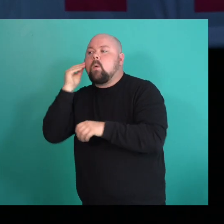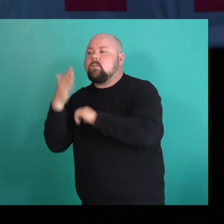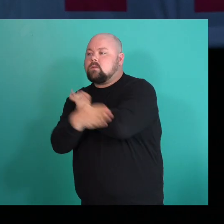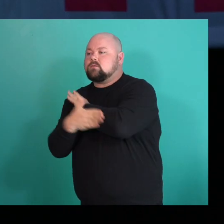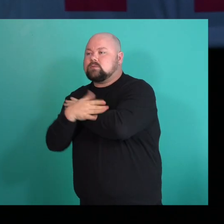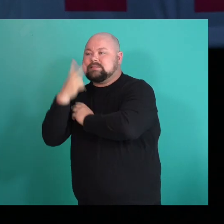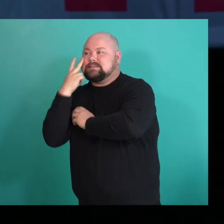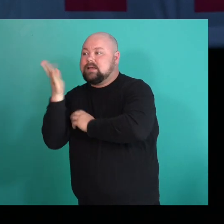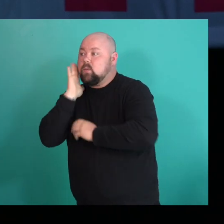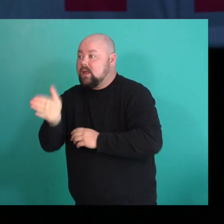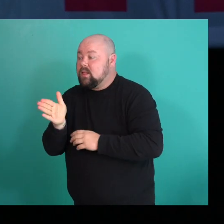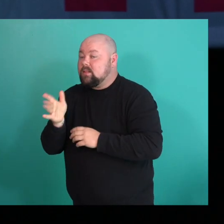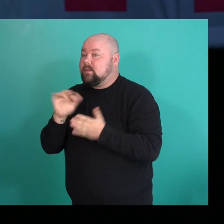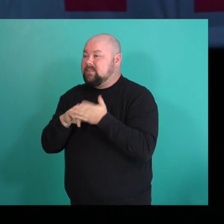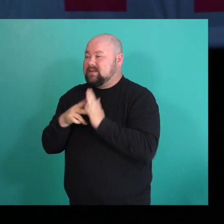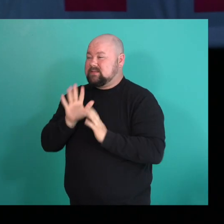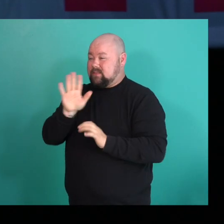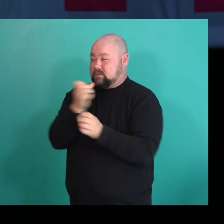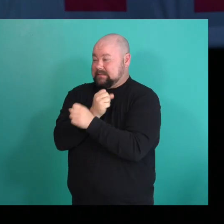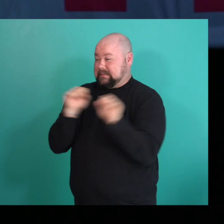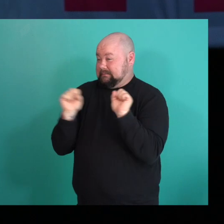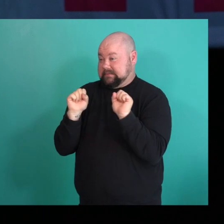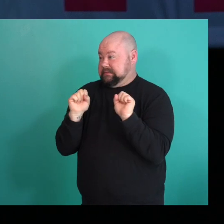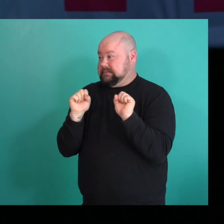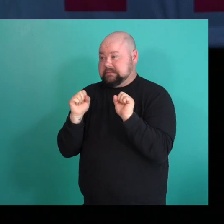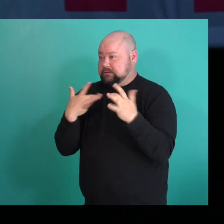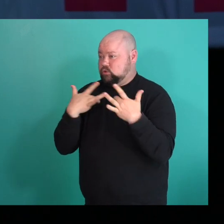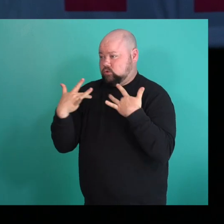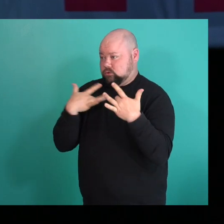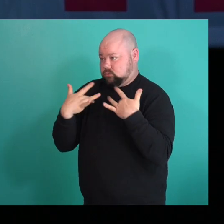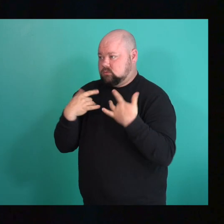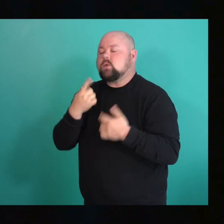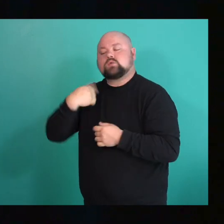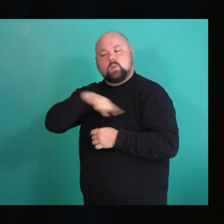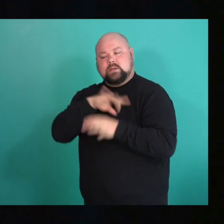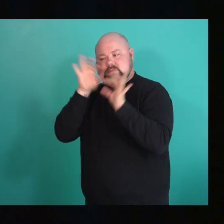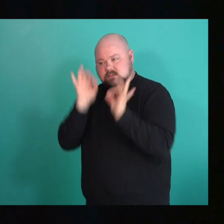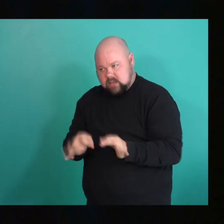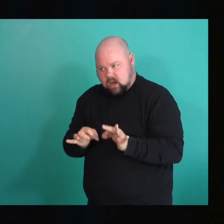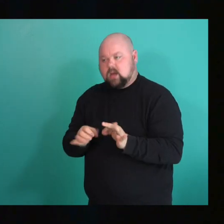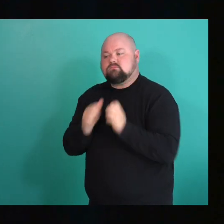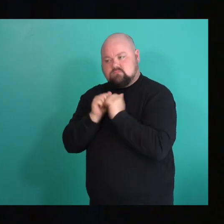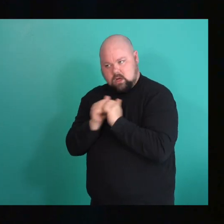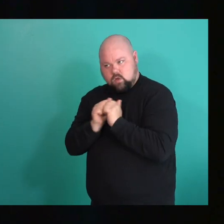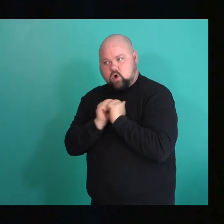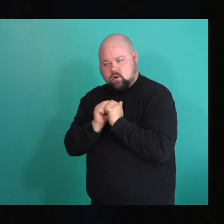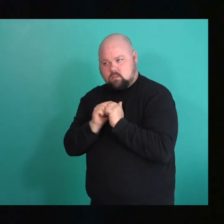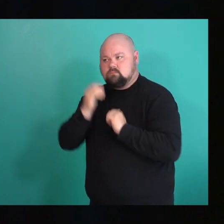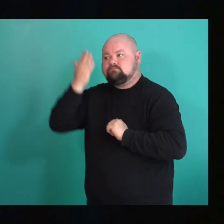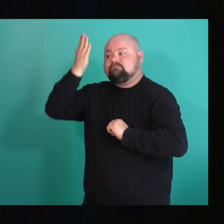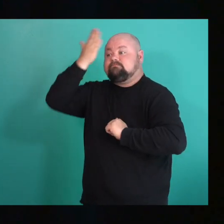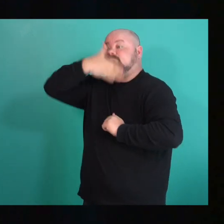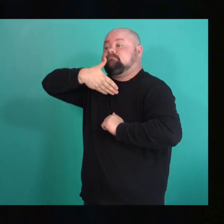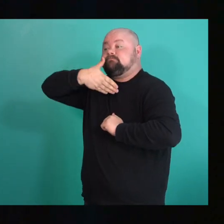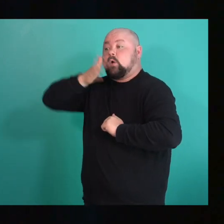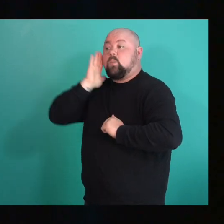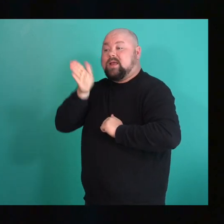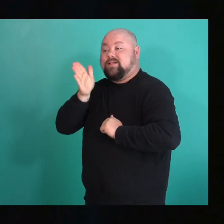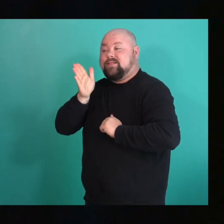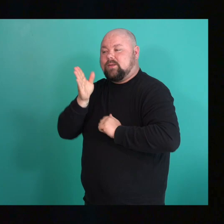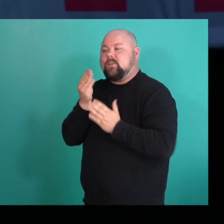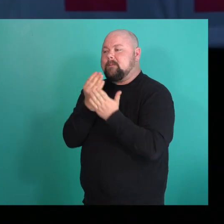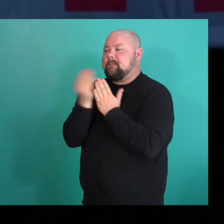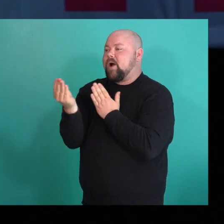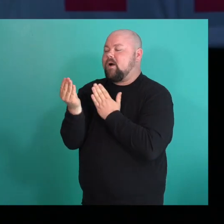afraid for their safety. And so we came up with this plan that we would all wear masks and we bought from the flag store.